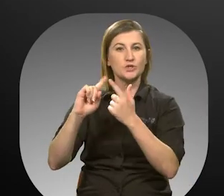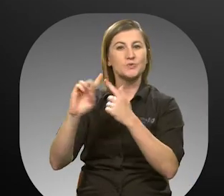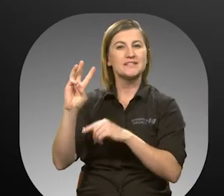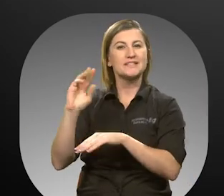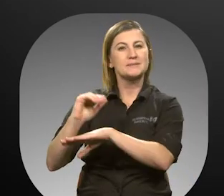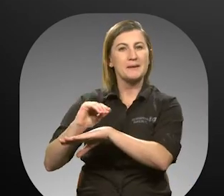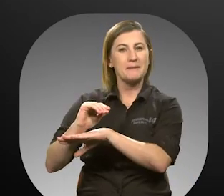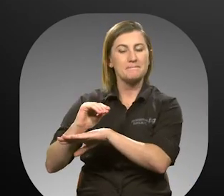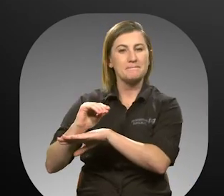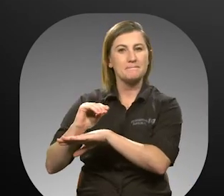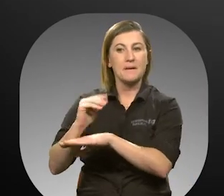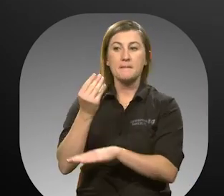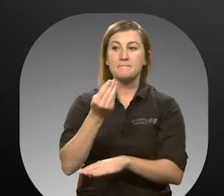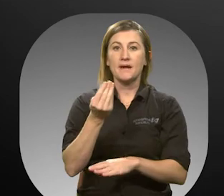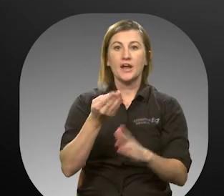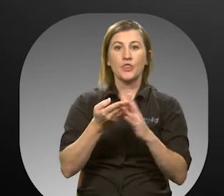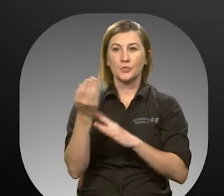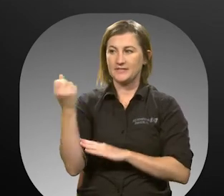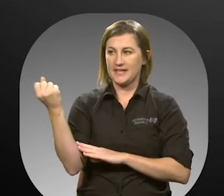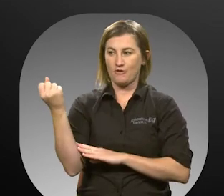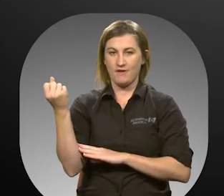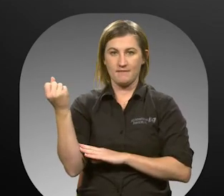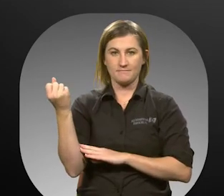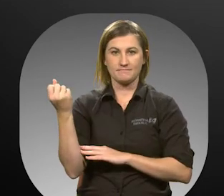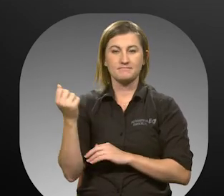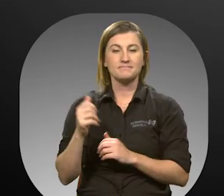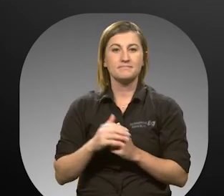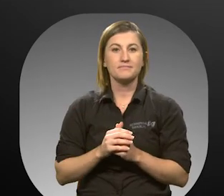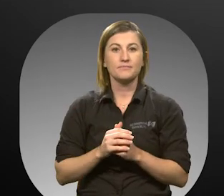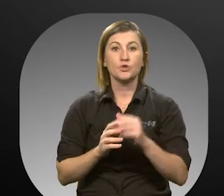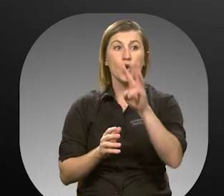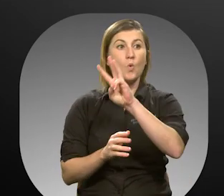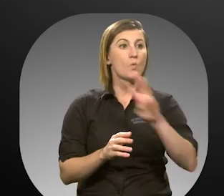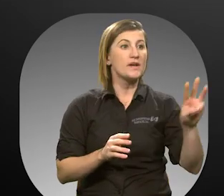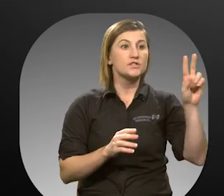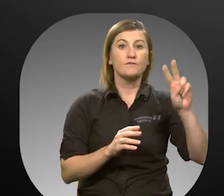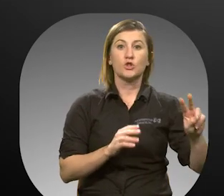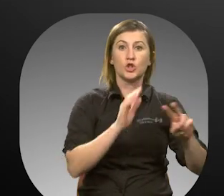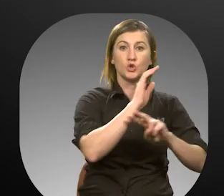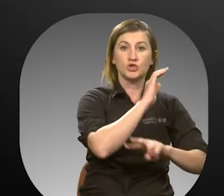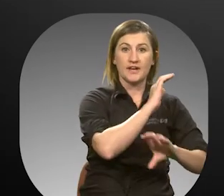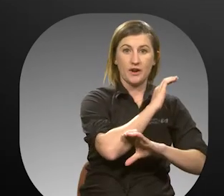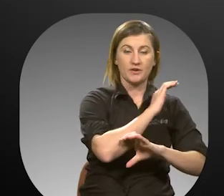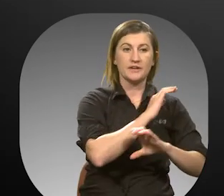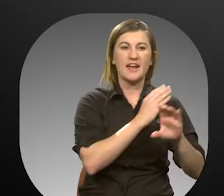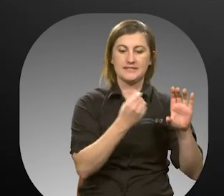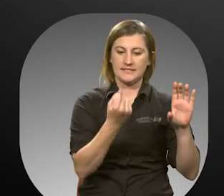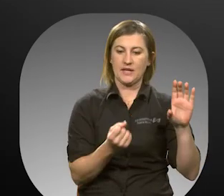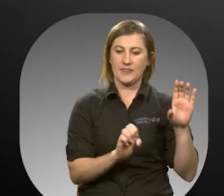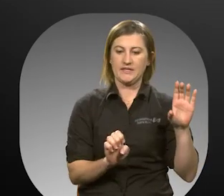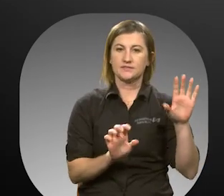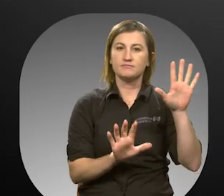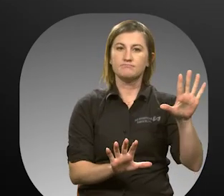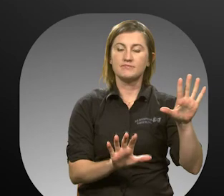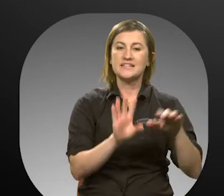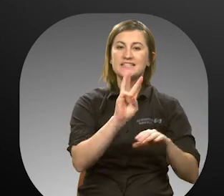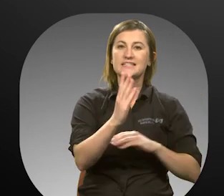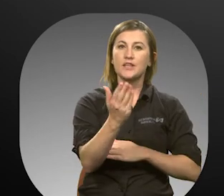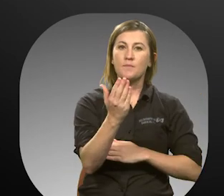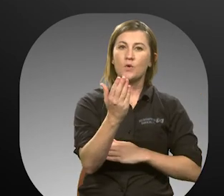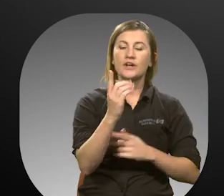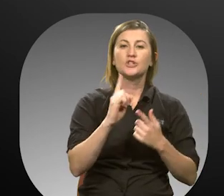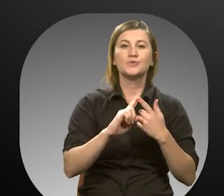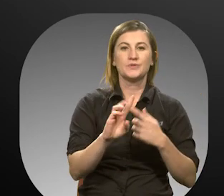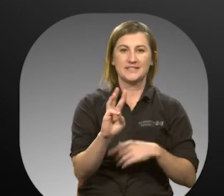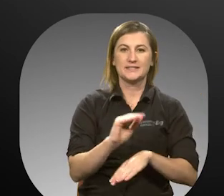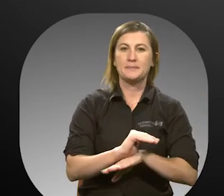to 6 p.m. Monday through Saturday. West Volusia and Southeast Volusia. 6 a.m.